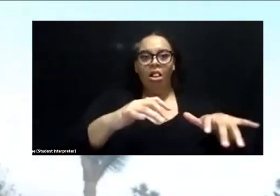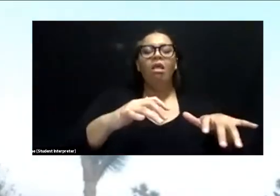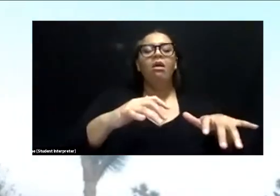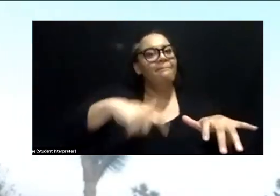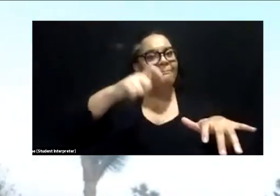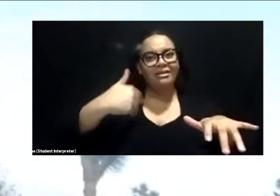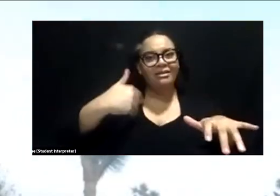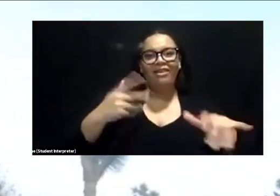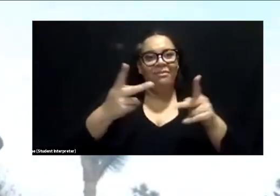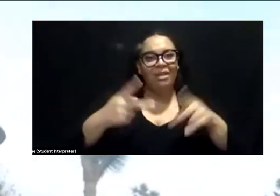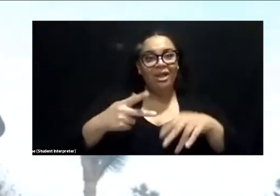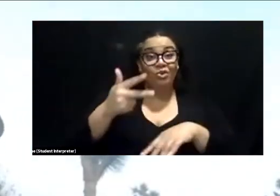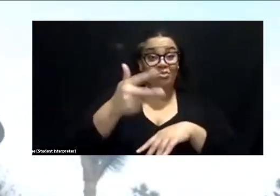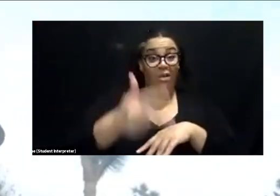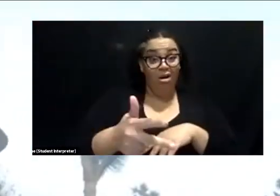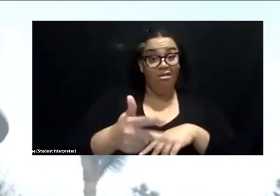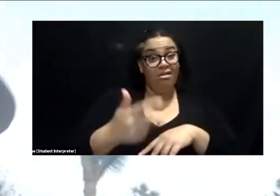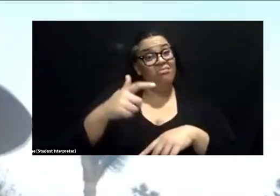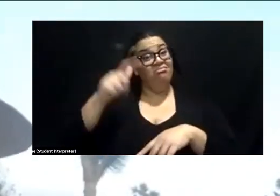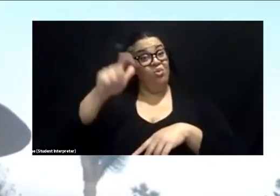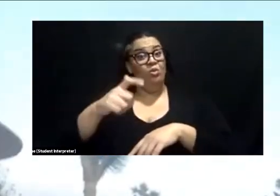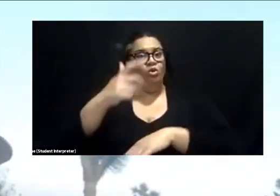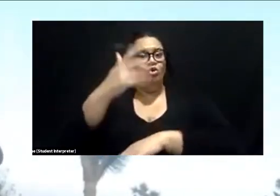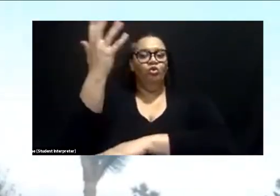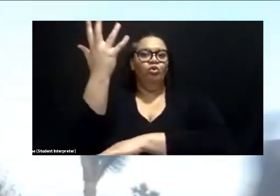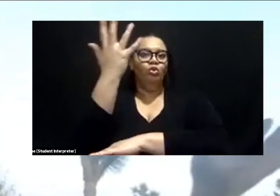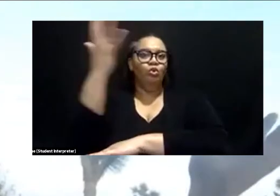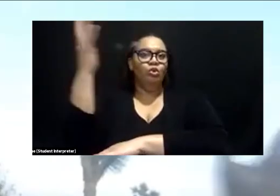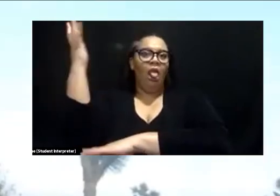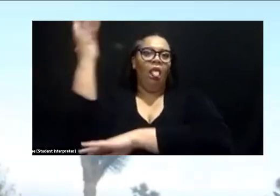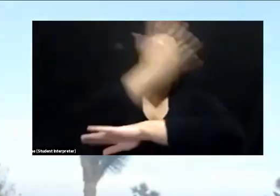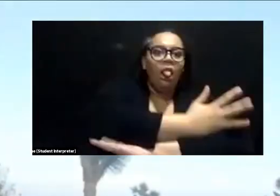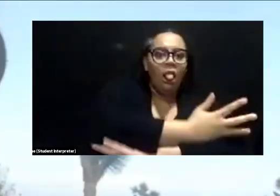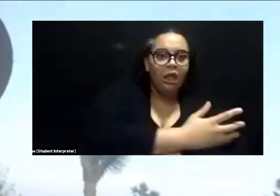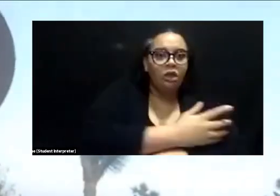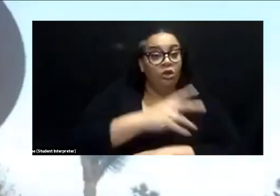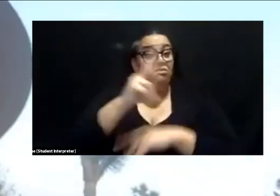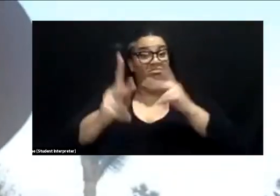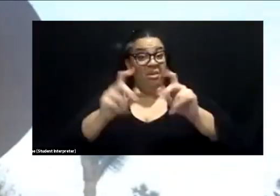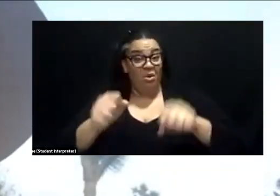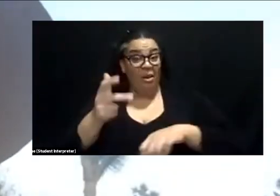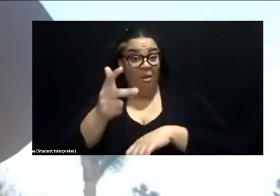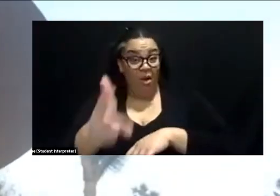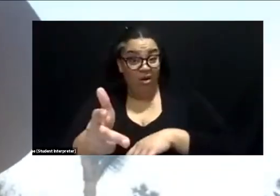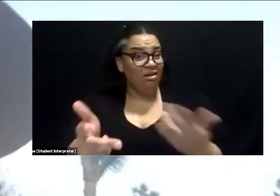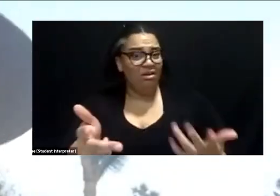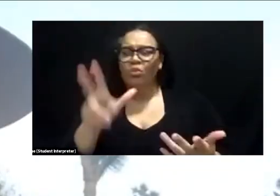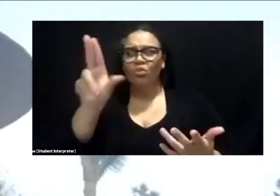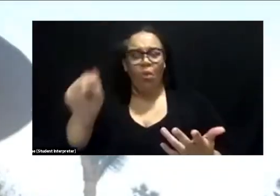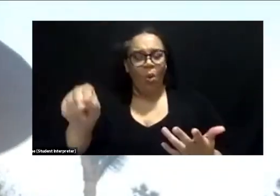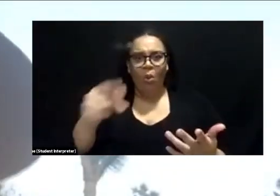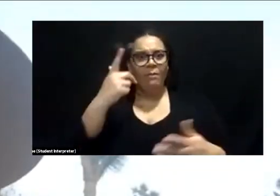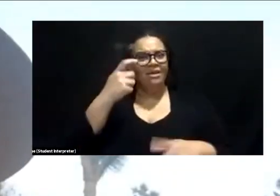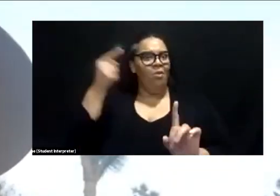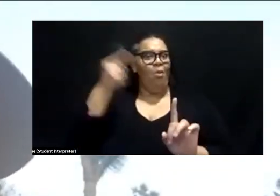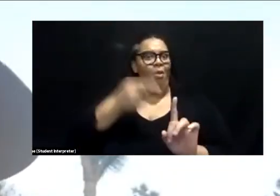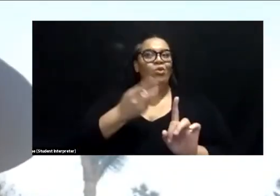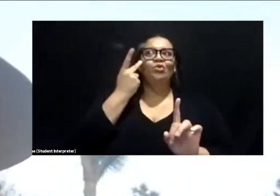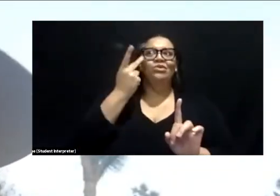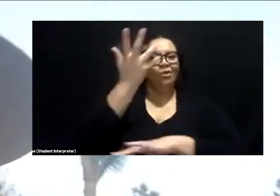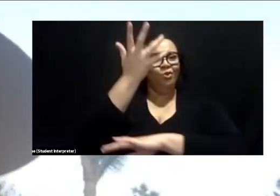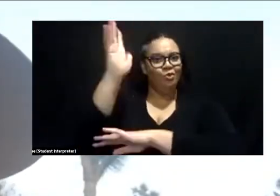you know, we mow down the Joshua trees to make more parking lots. The whole point was to have all the Joshua trees for them to see. Um, so we are